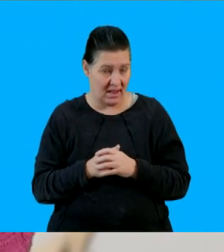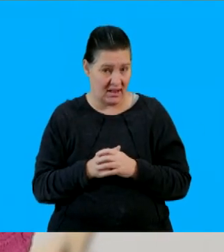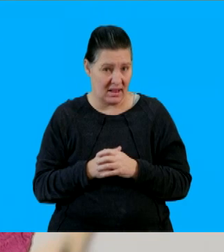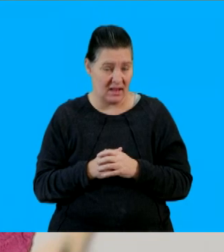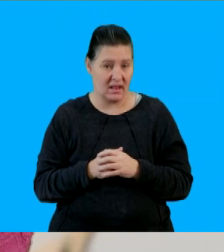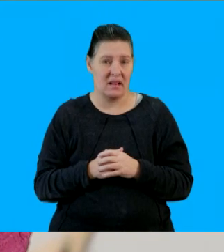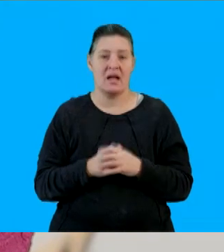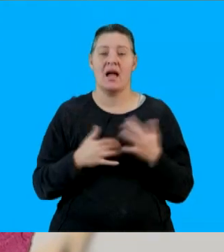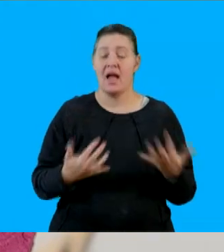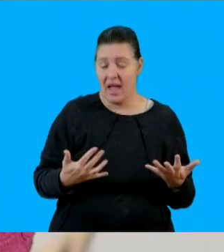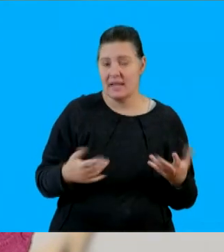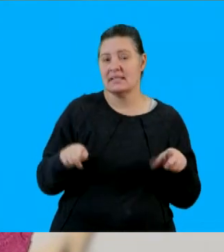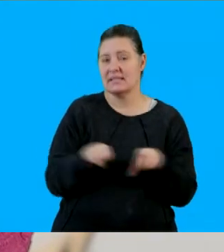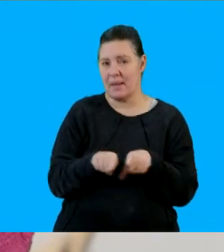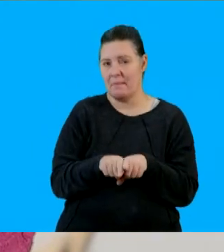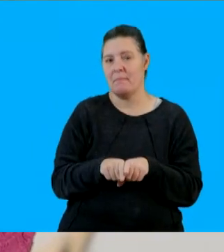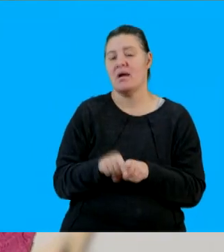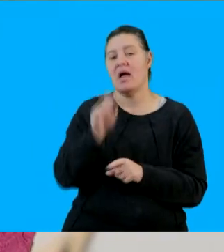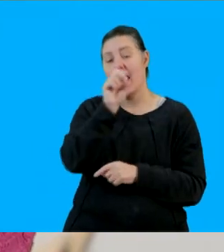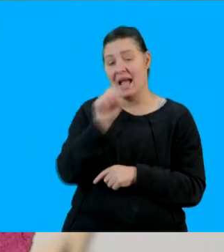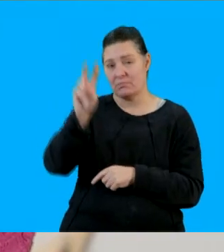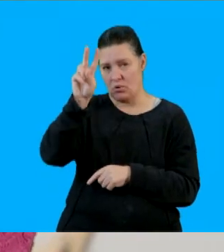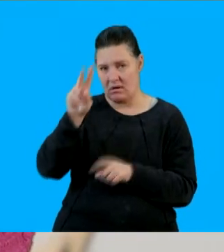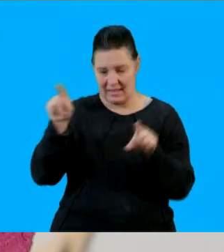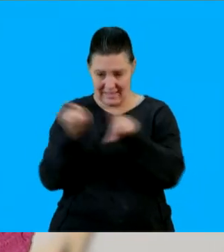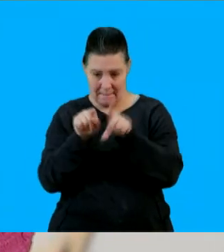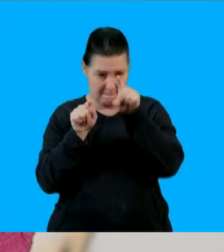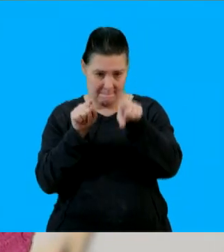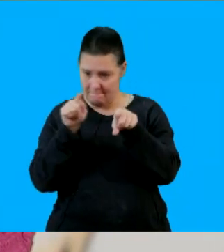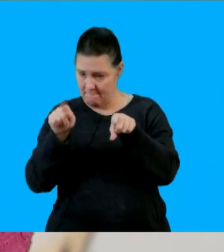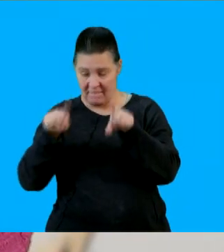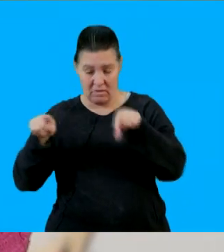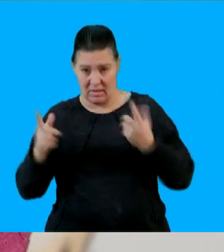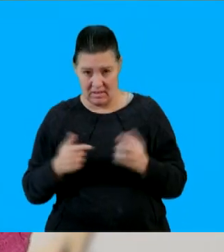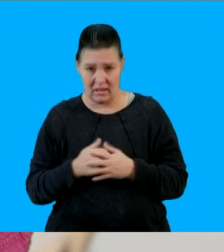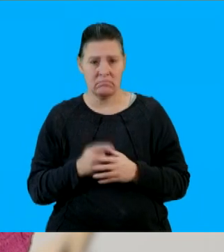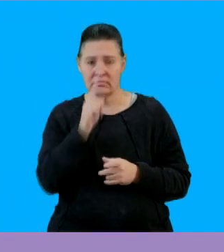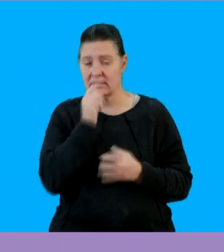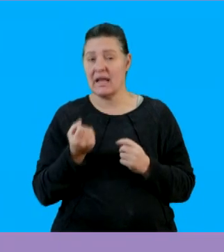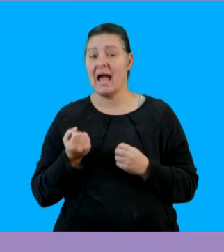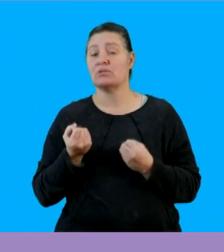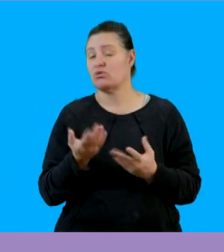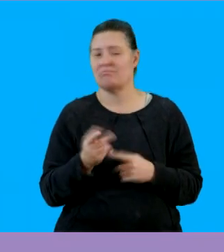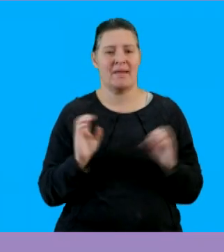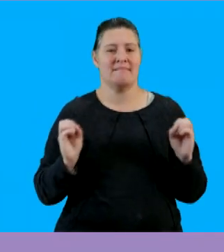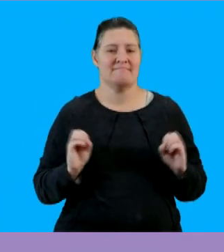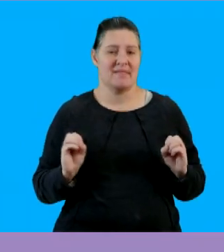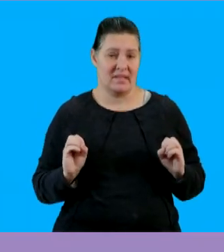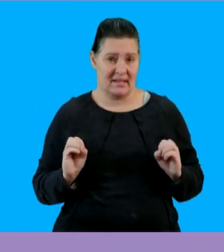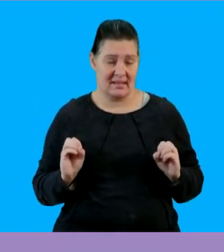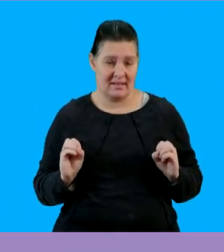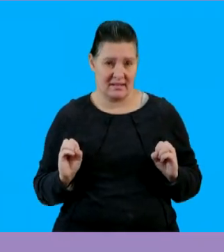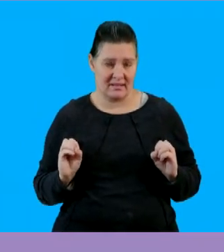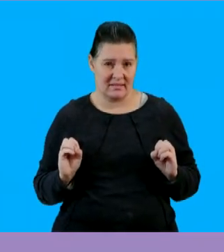so the numbers that have the same variable and the same exponent to that variable and when we're looking at the expression there